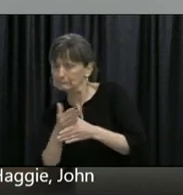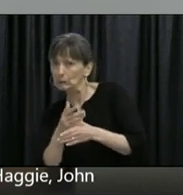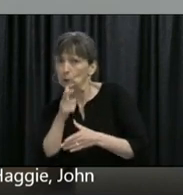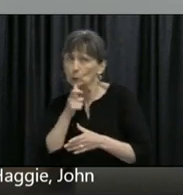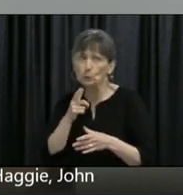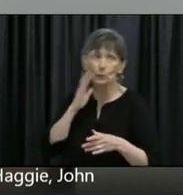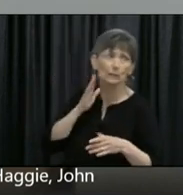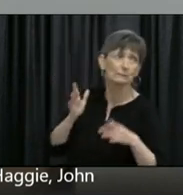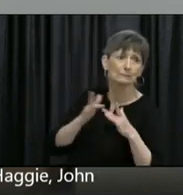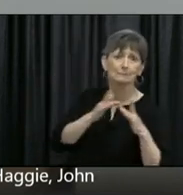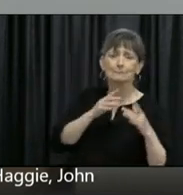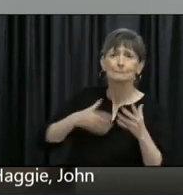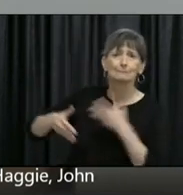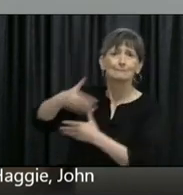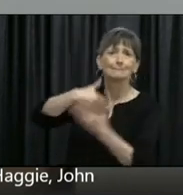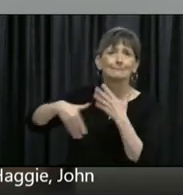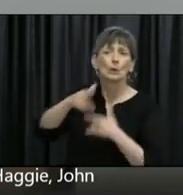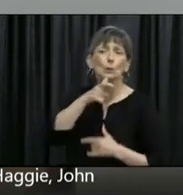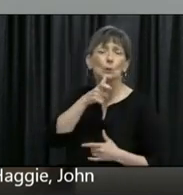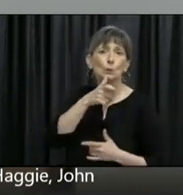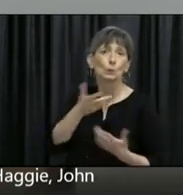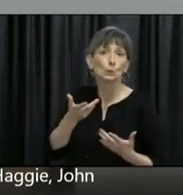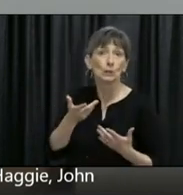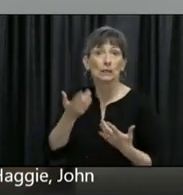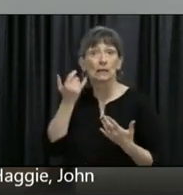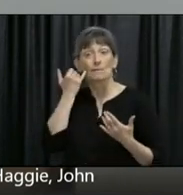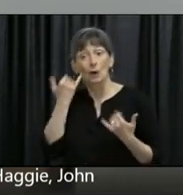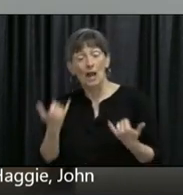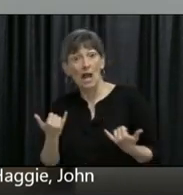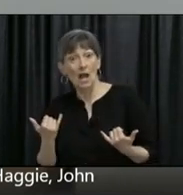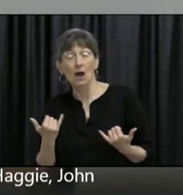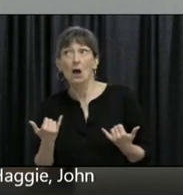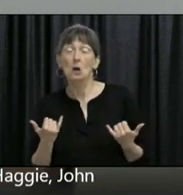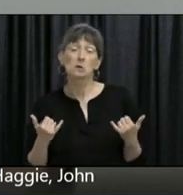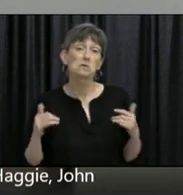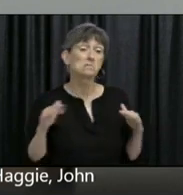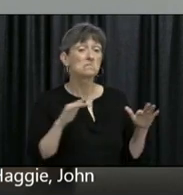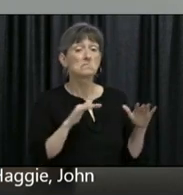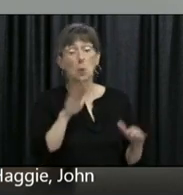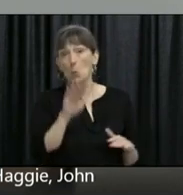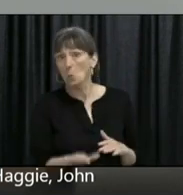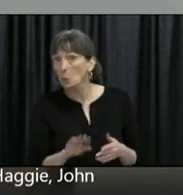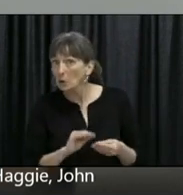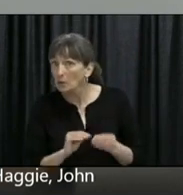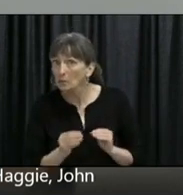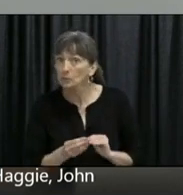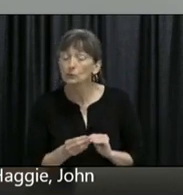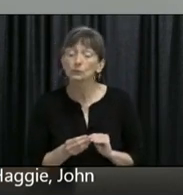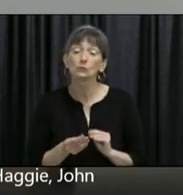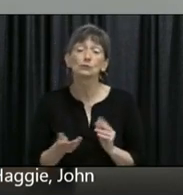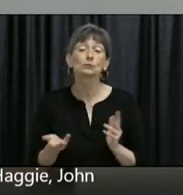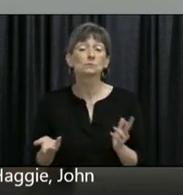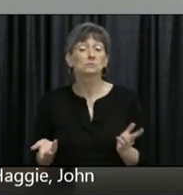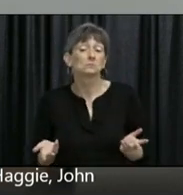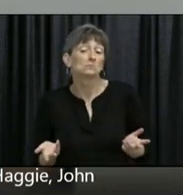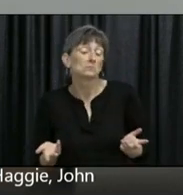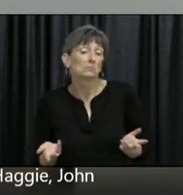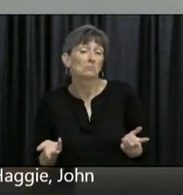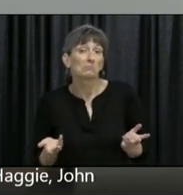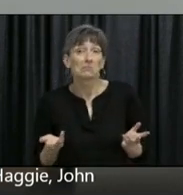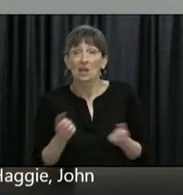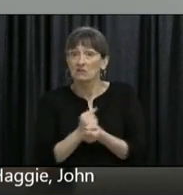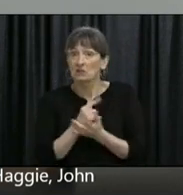and your discretion. All being well with the current climate and a fairly low prevalence of the virus in the province,